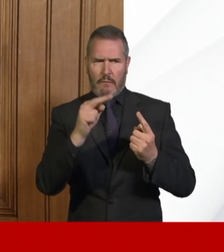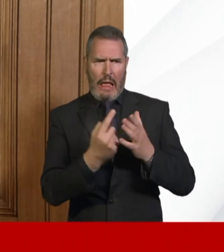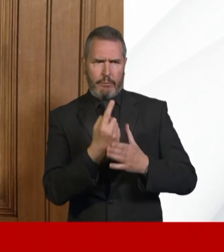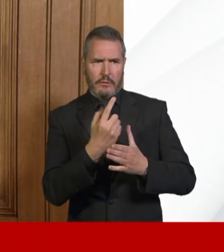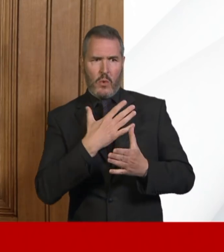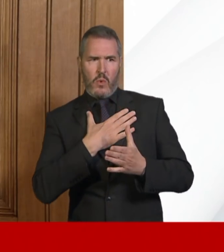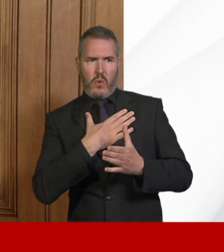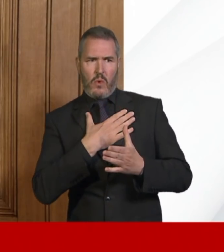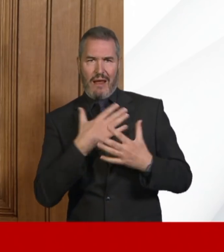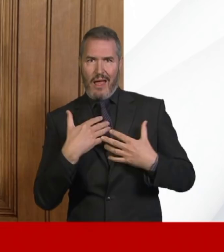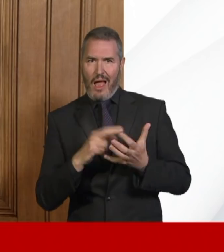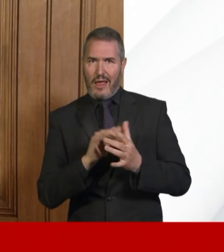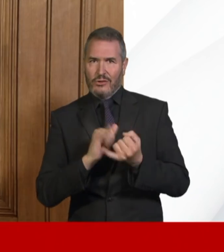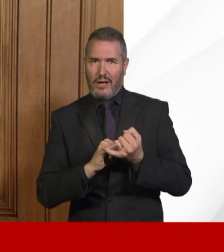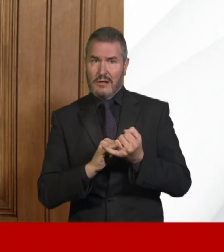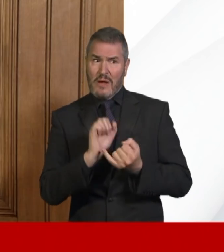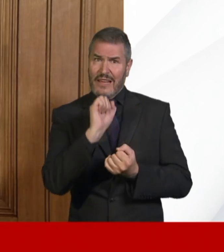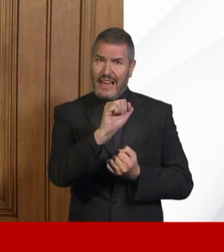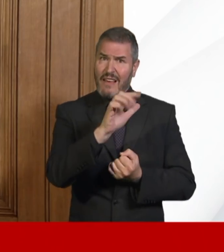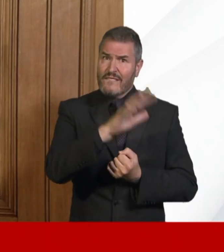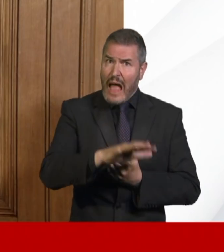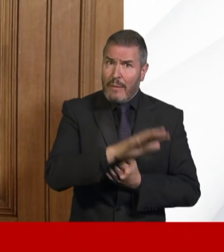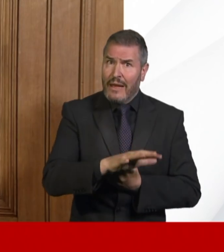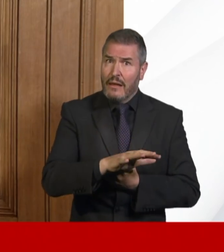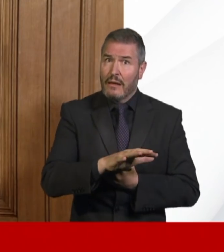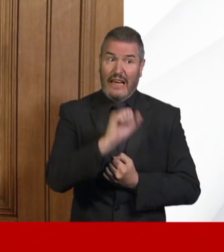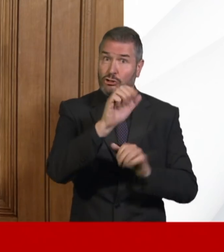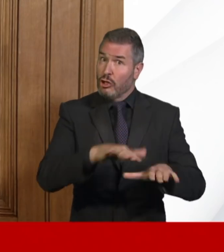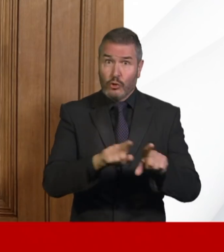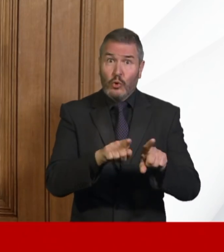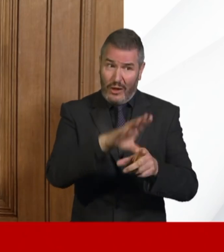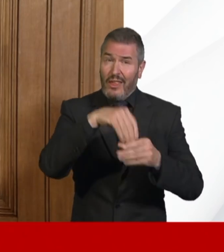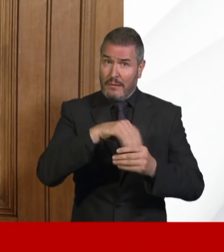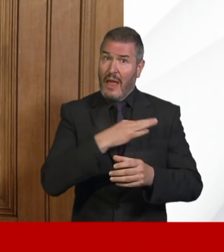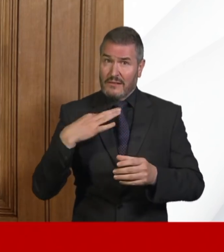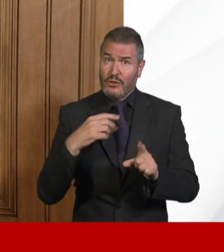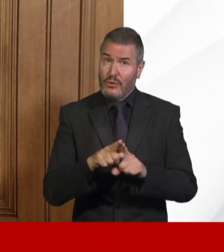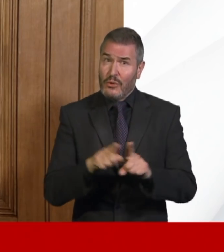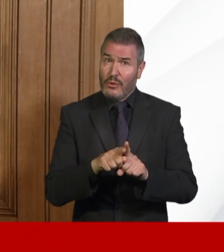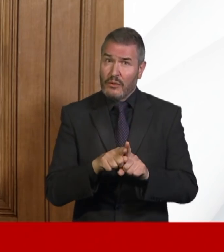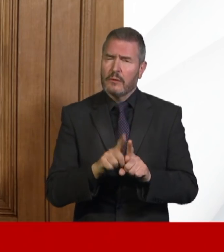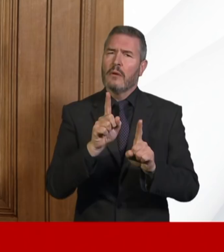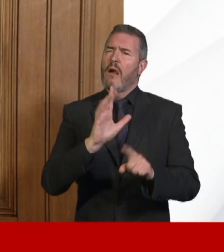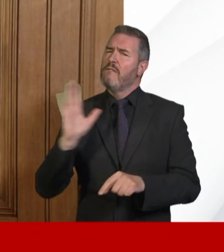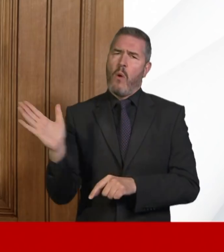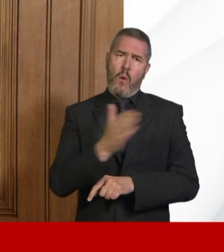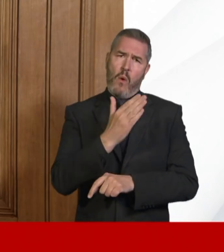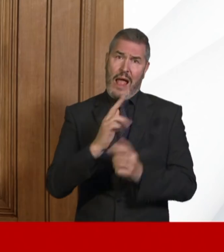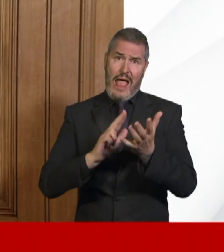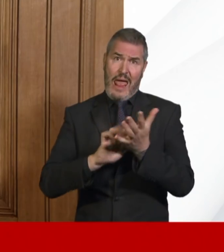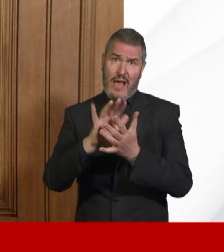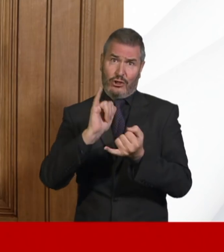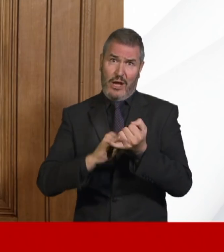family. And it will be a loss to an NHS family as well. I think for NHS staff on the front line